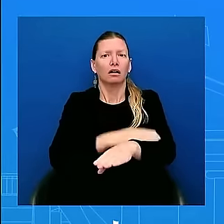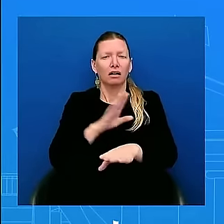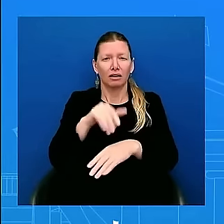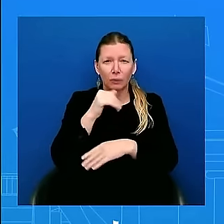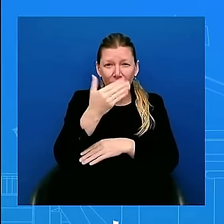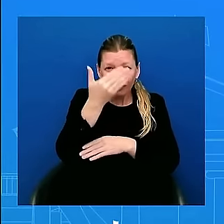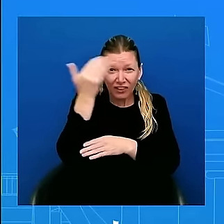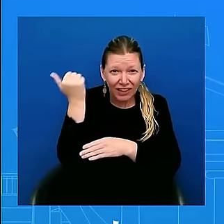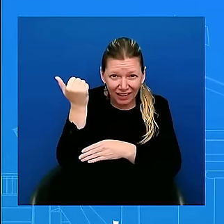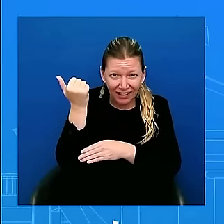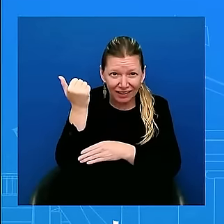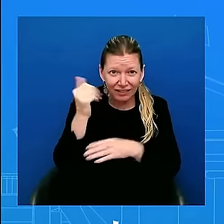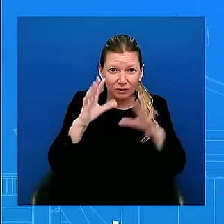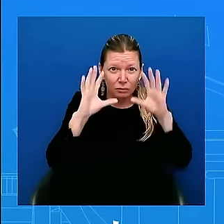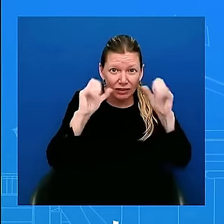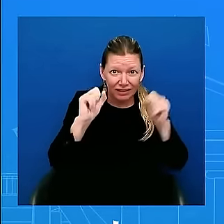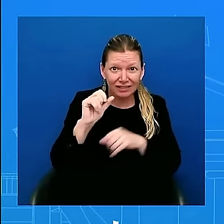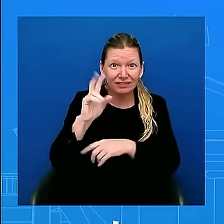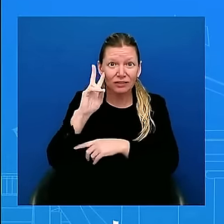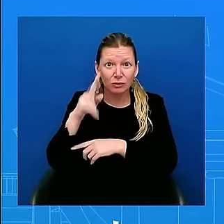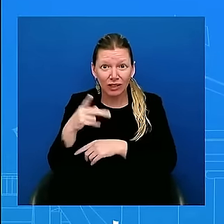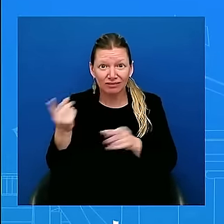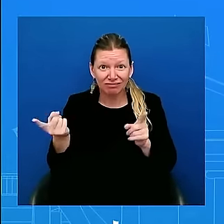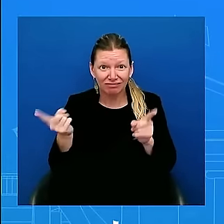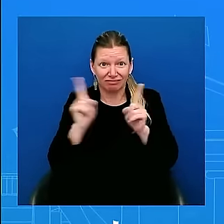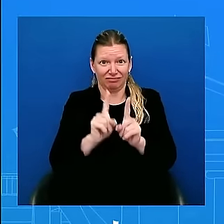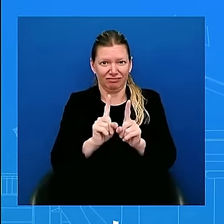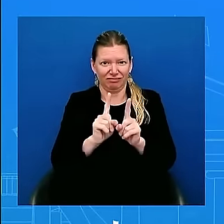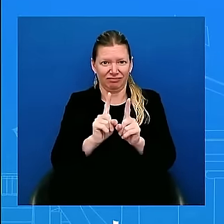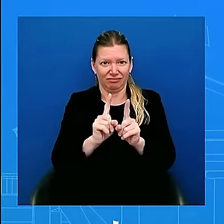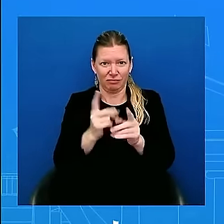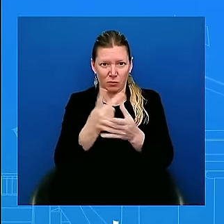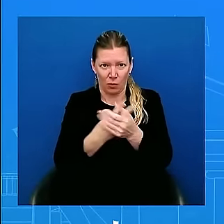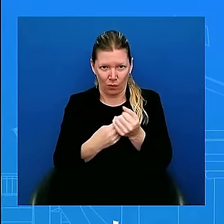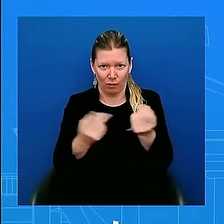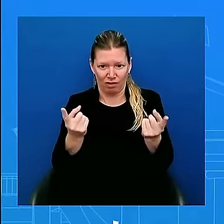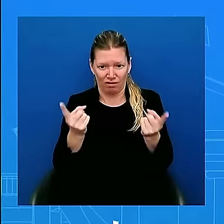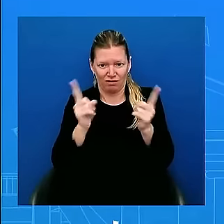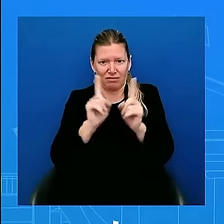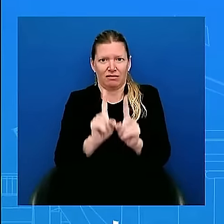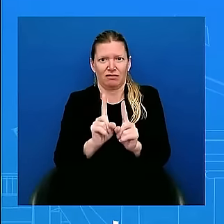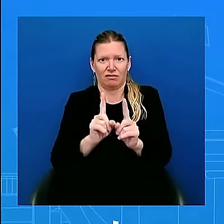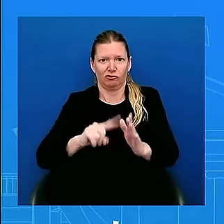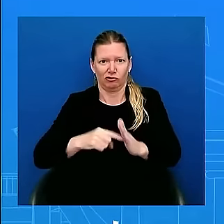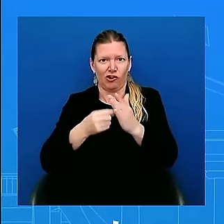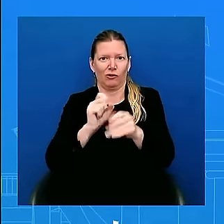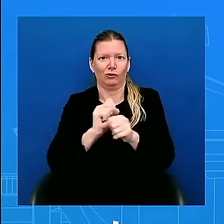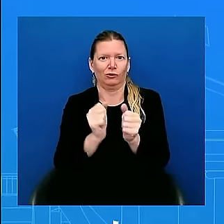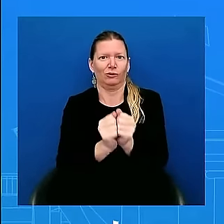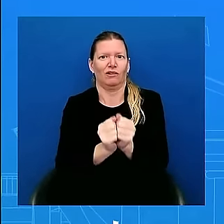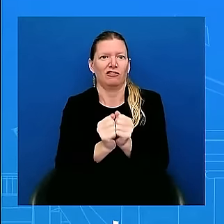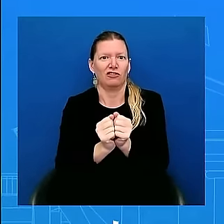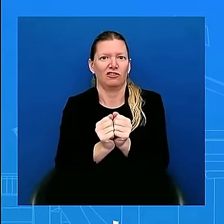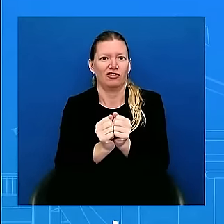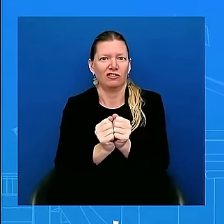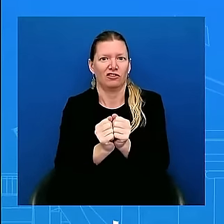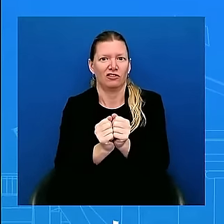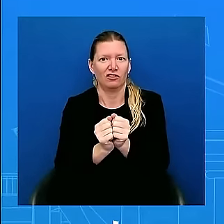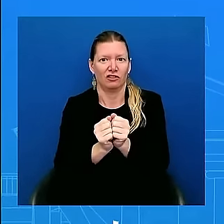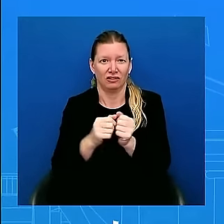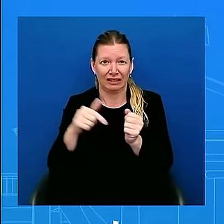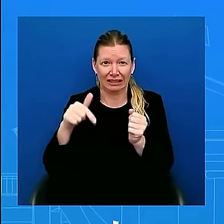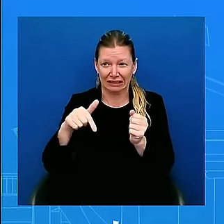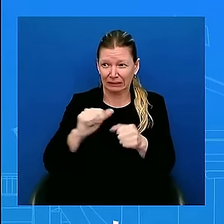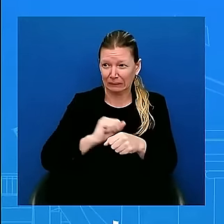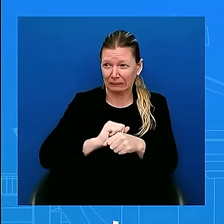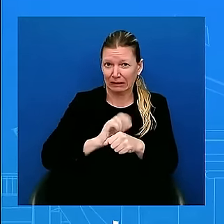into the presidency the administration we had a once in a century pandemic that the president turned us around and with the help